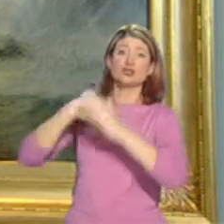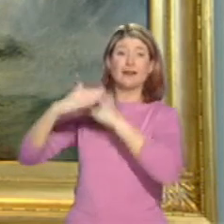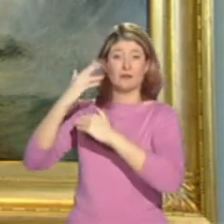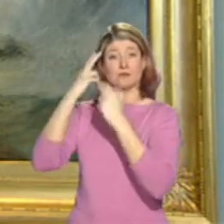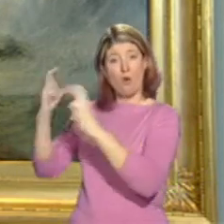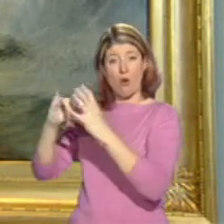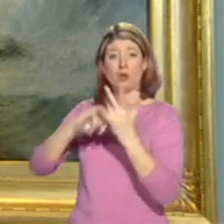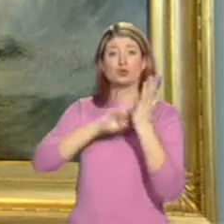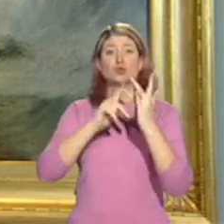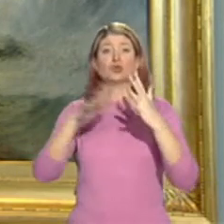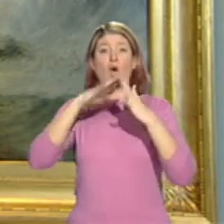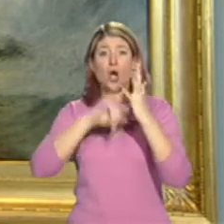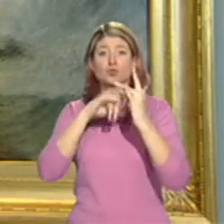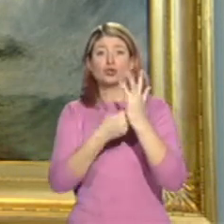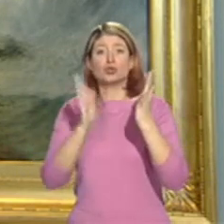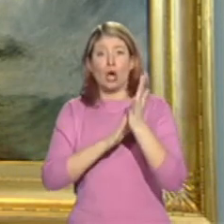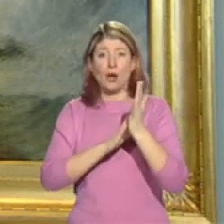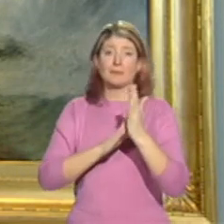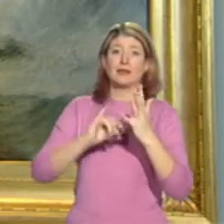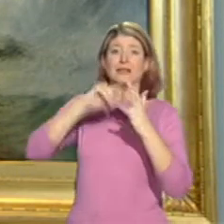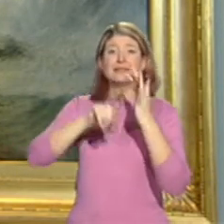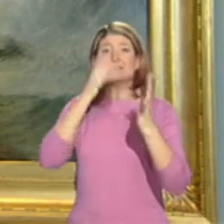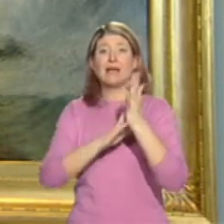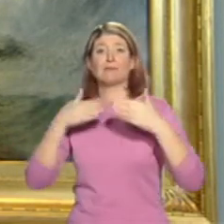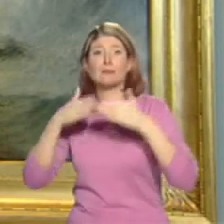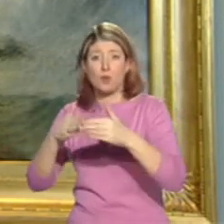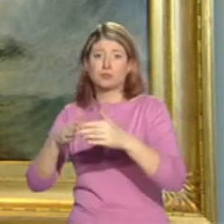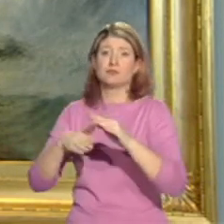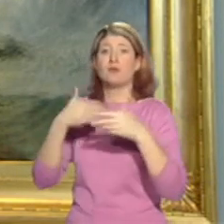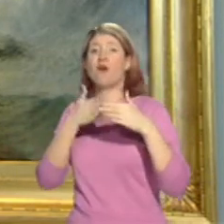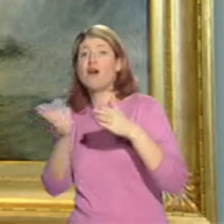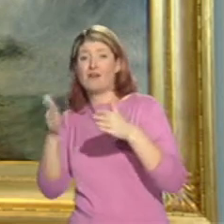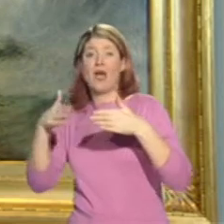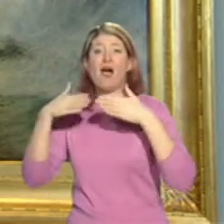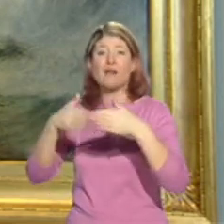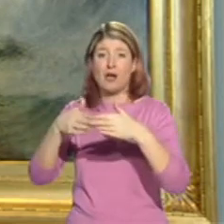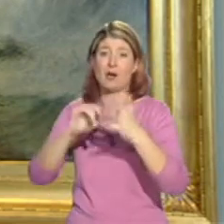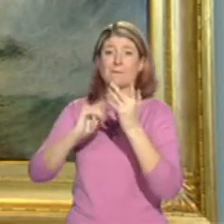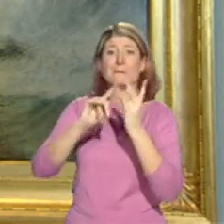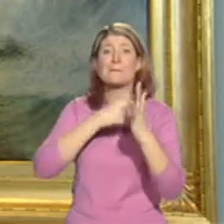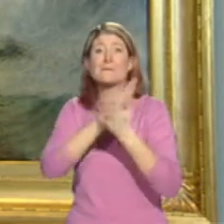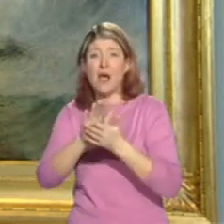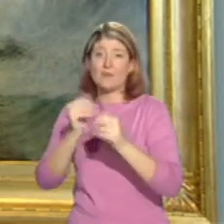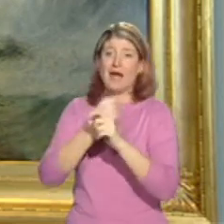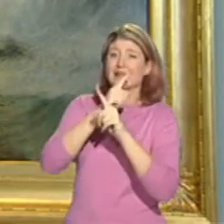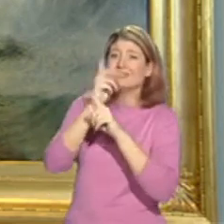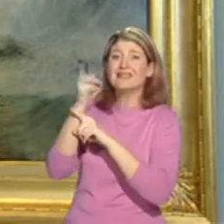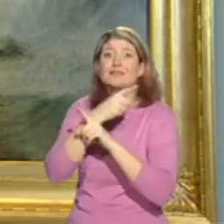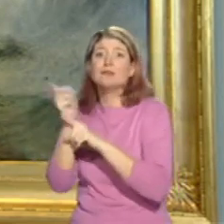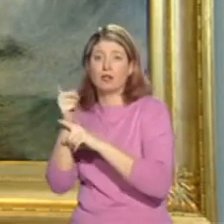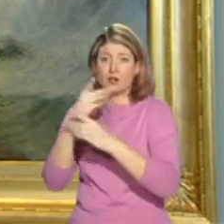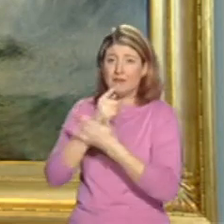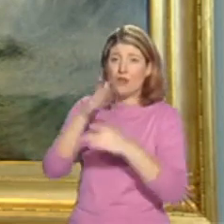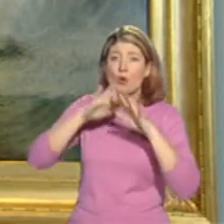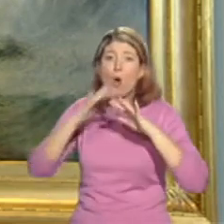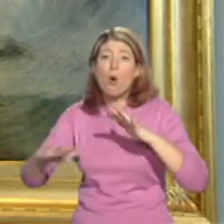Steamboat off a harbour's mouth, making signals in shallow water and going by the lead. The author was in the storm on the night the Ariel left